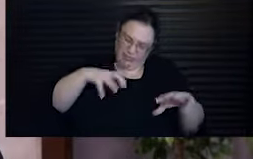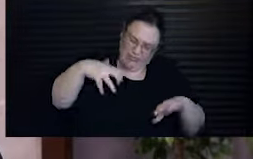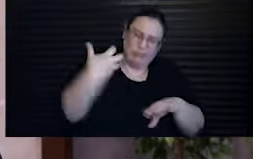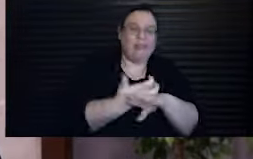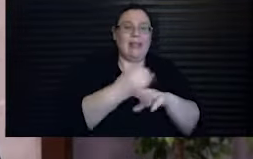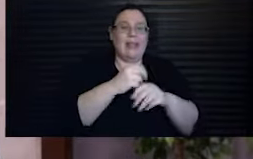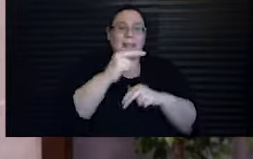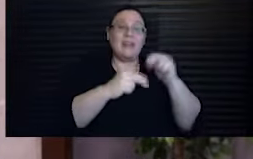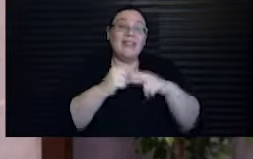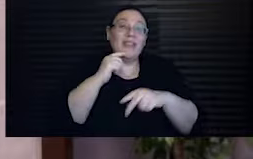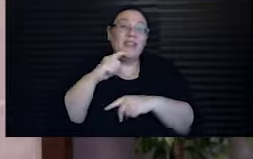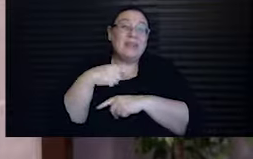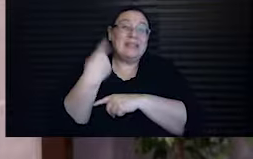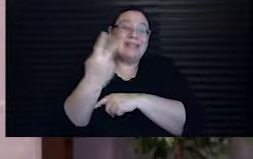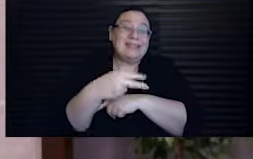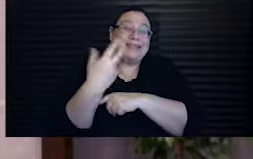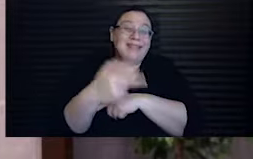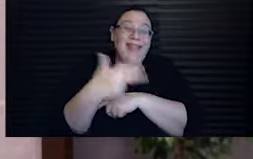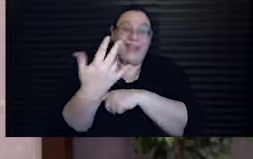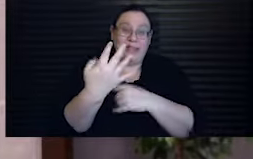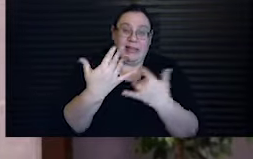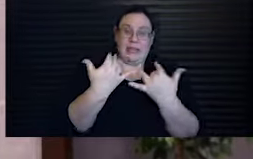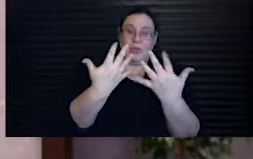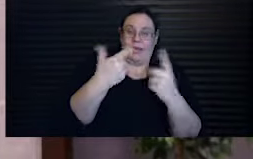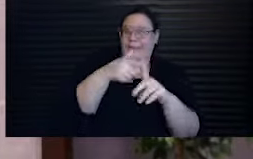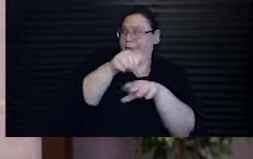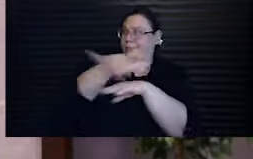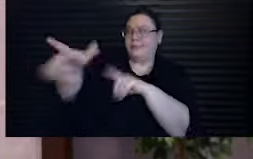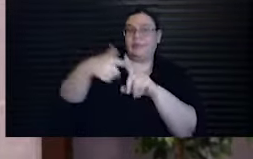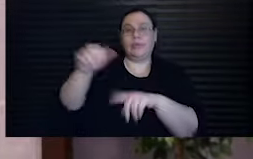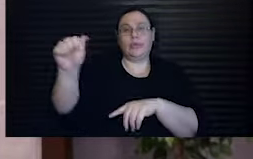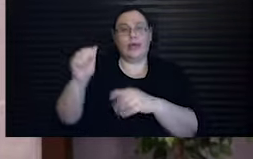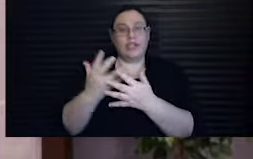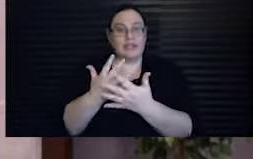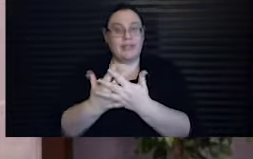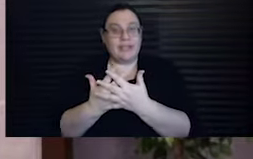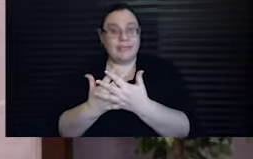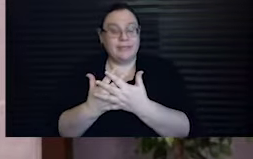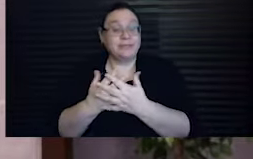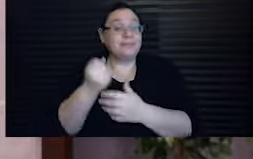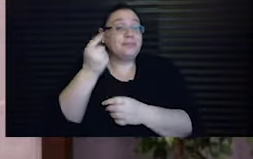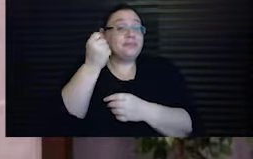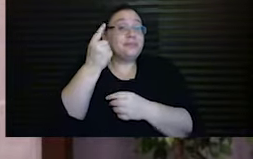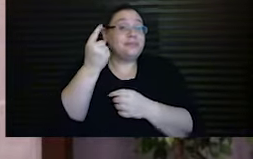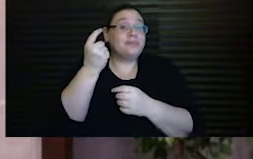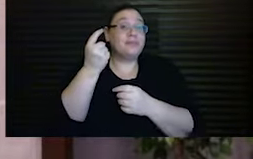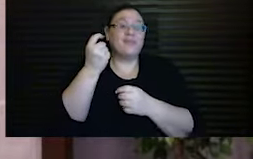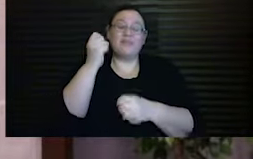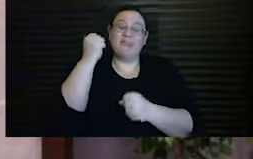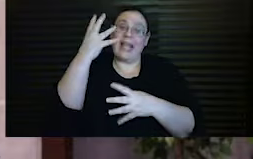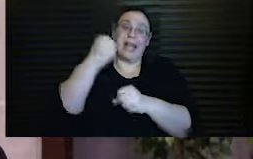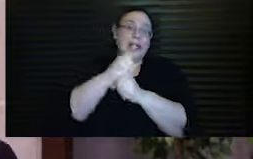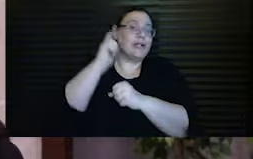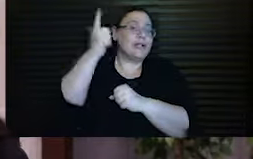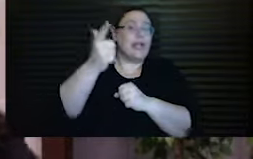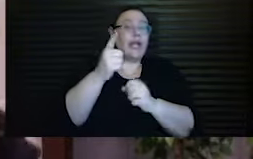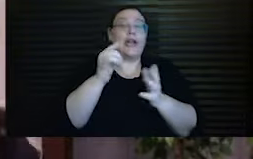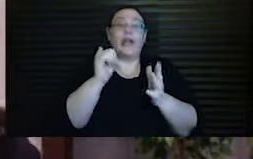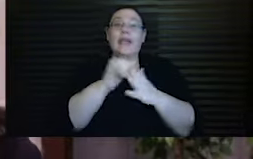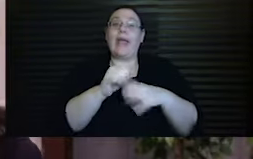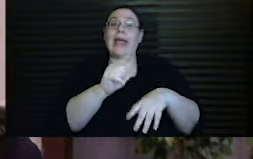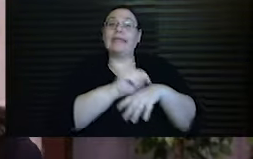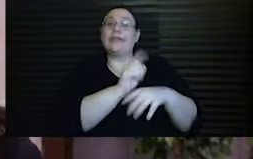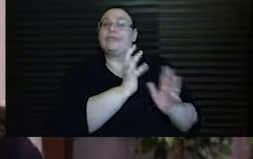building for days to await transfer to Auschwitz. Now for decades after the war, the synagogue sat